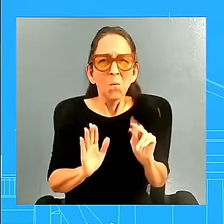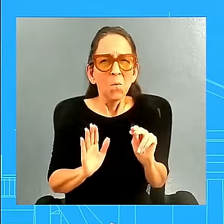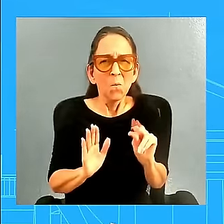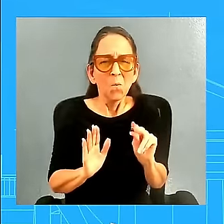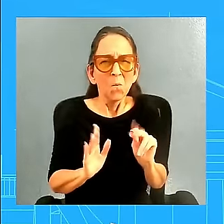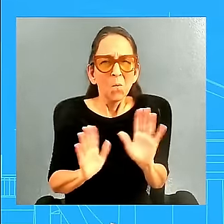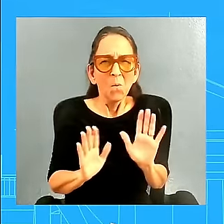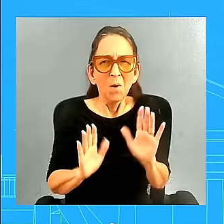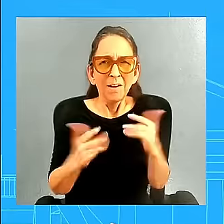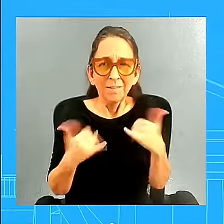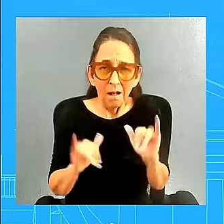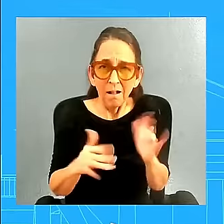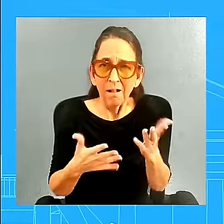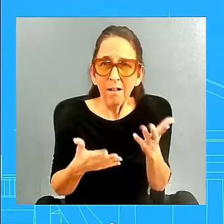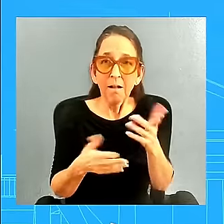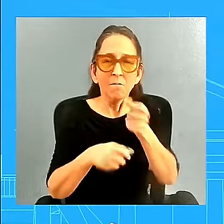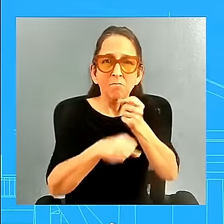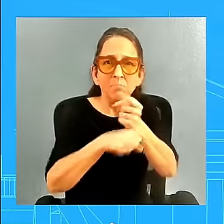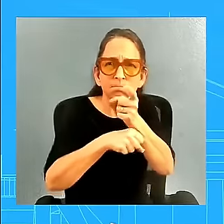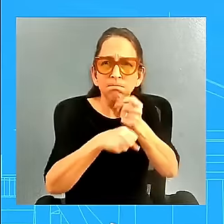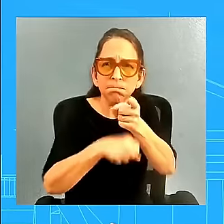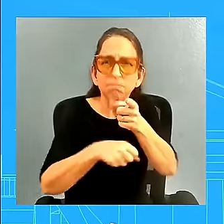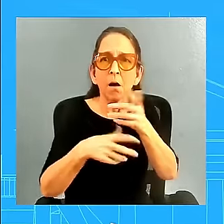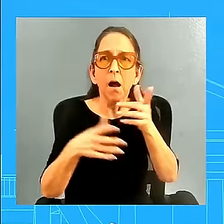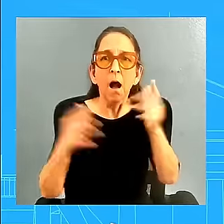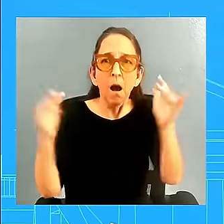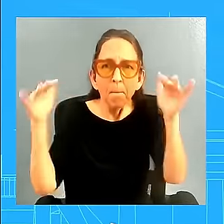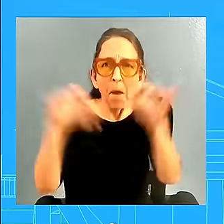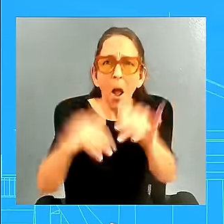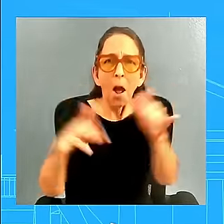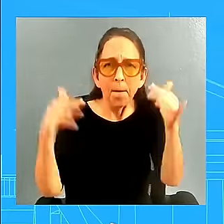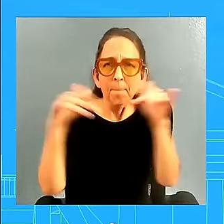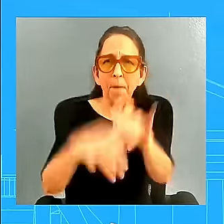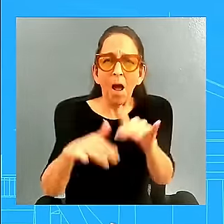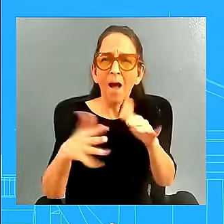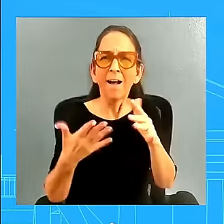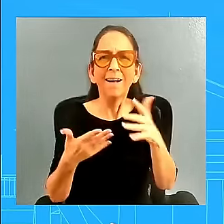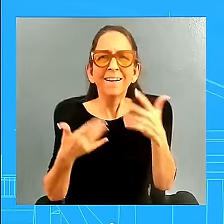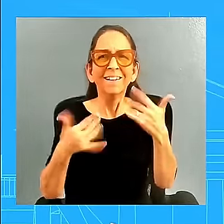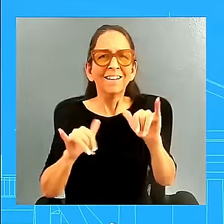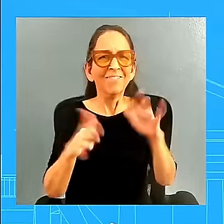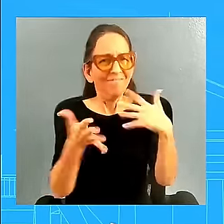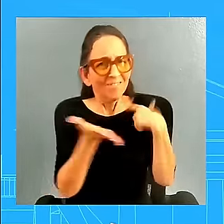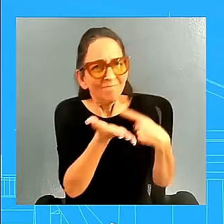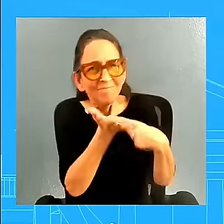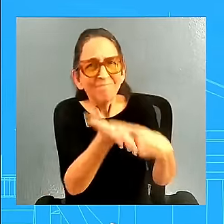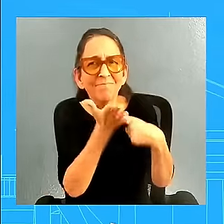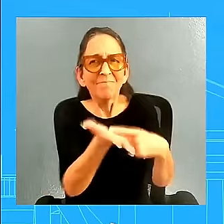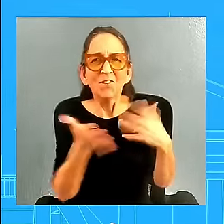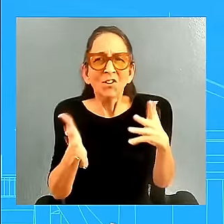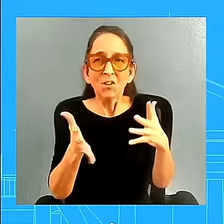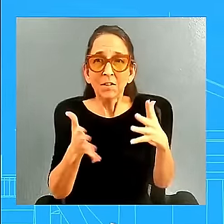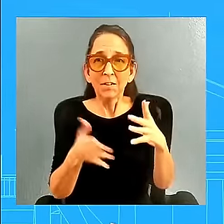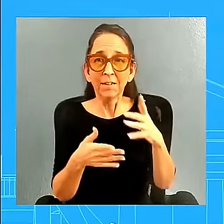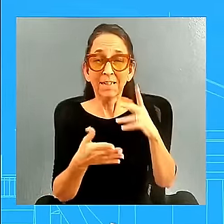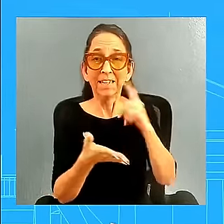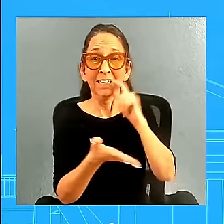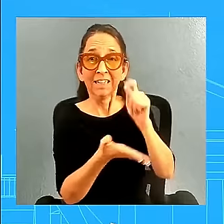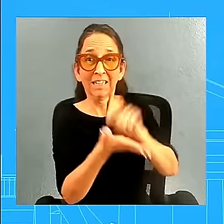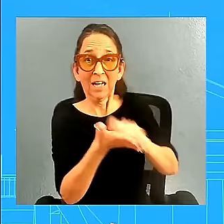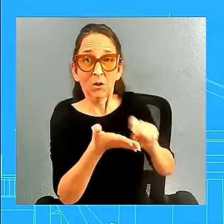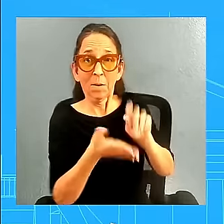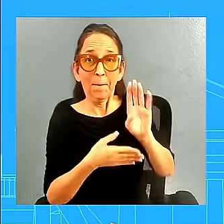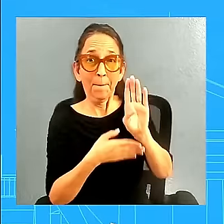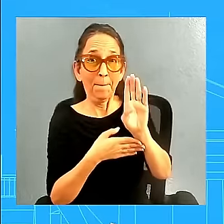into densely populated areas. And we have had those conversations. Secretary Blinken has had that exact conversation when he was in Israel for the last